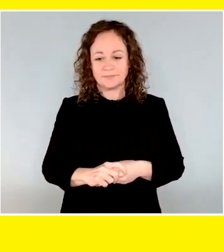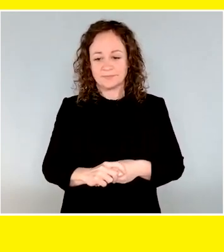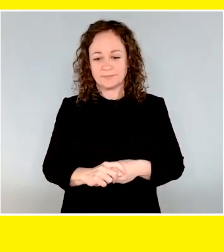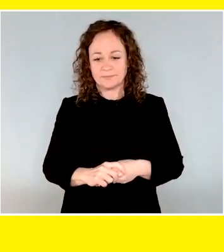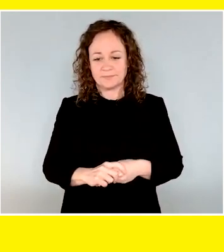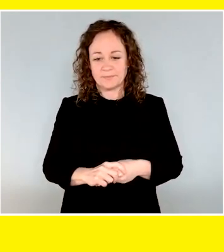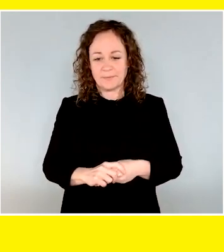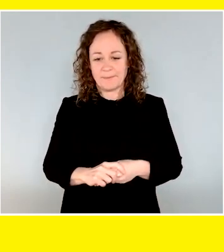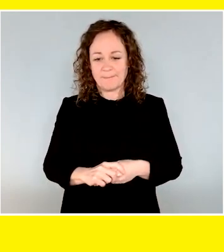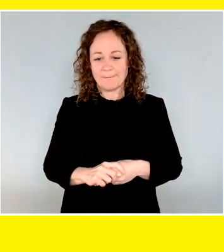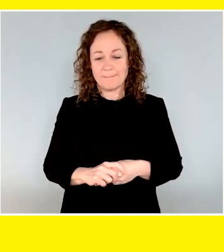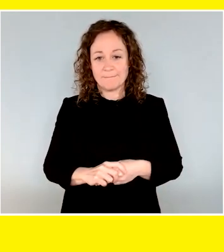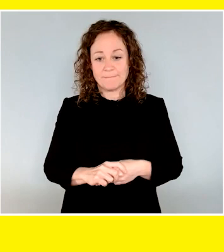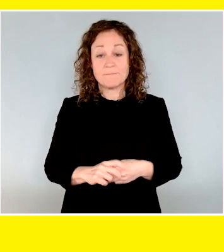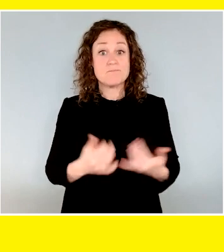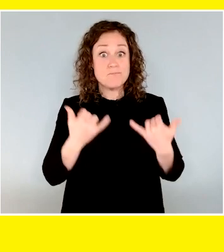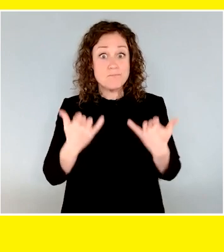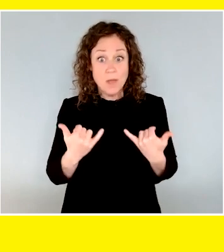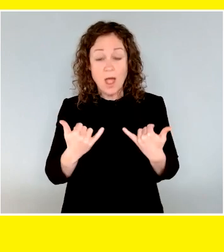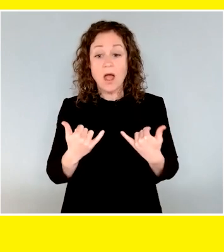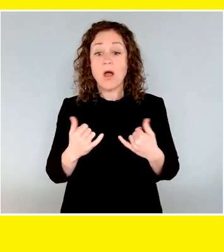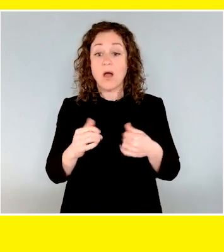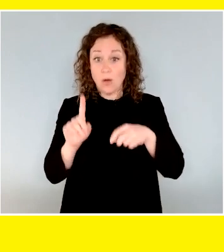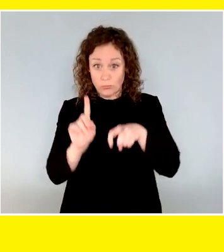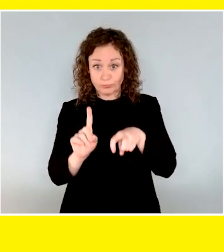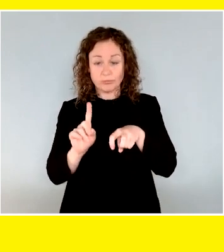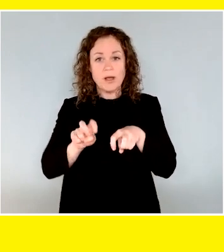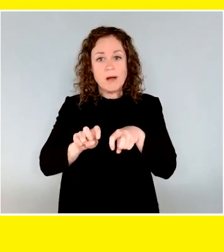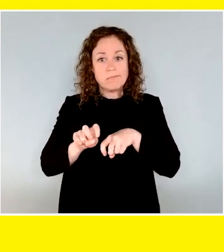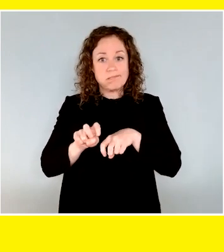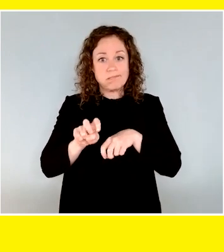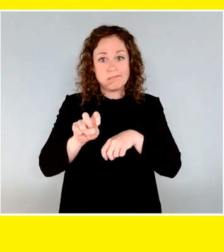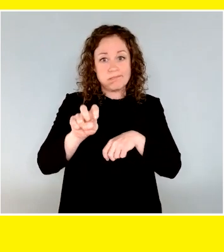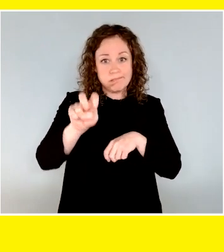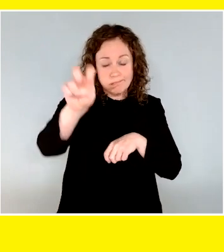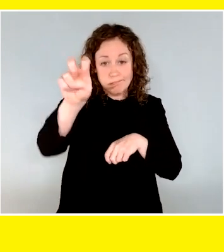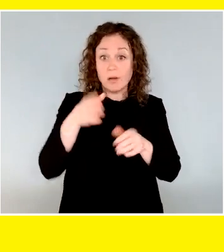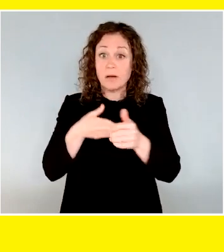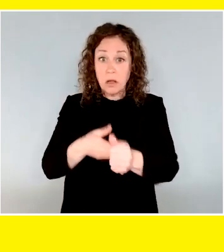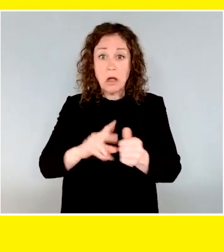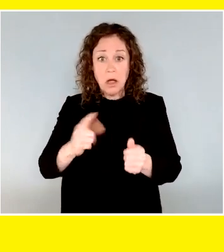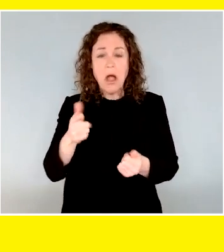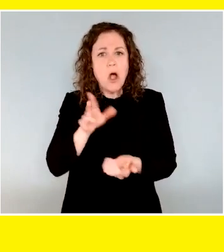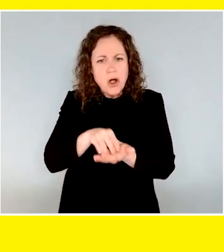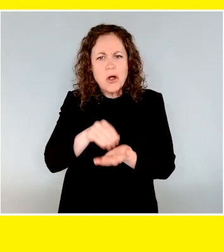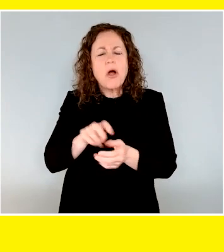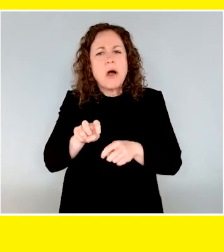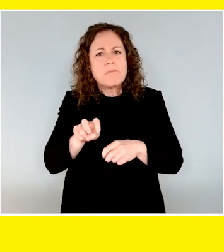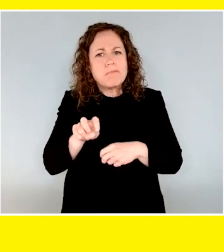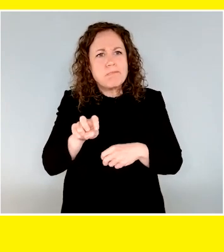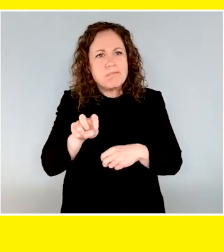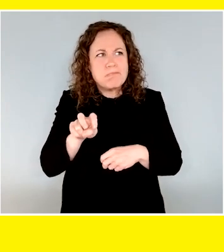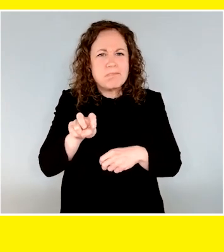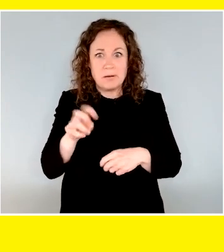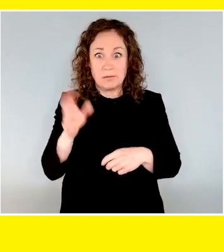A trainer and dog step onto an escalator. Guide dogs learn that escalators aren't so scary and can be a fun way of getting